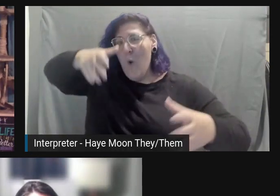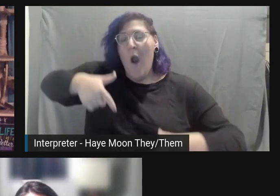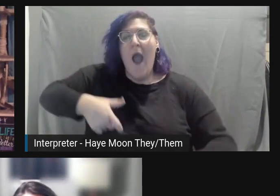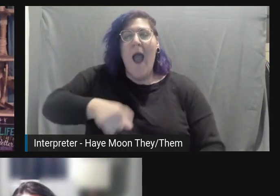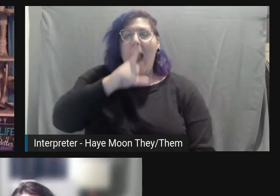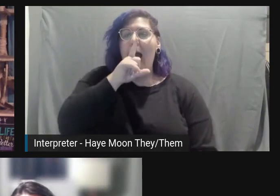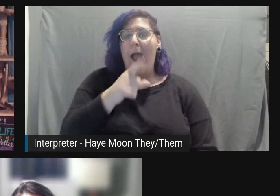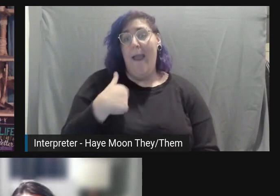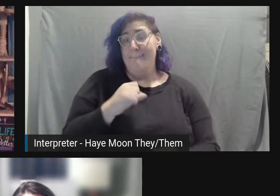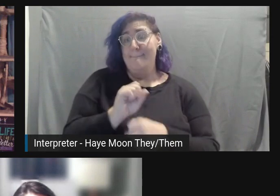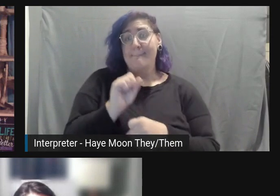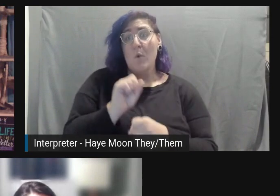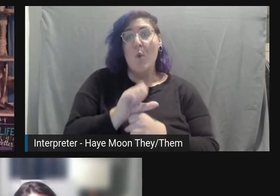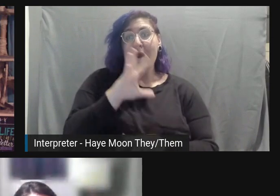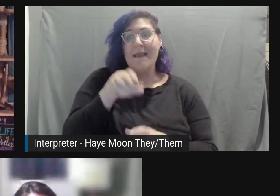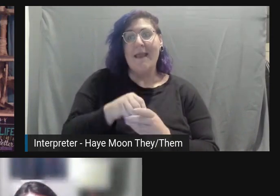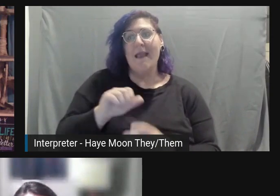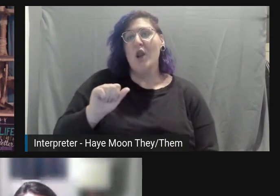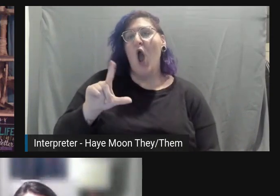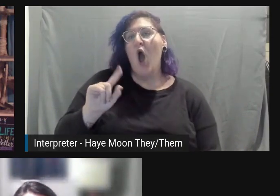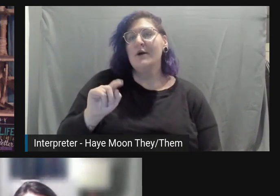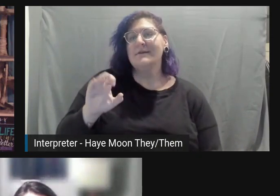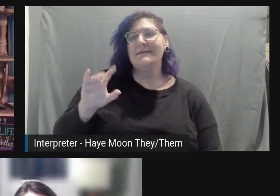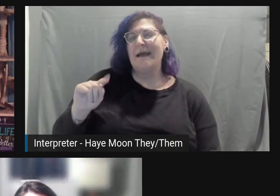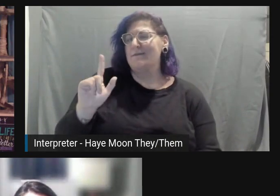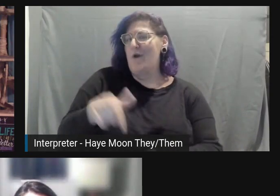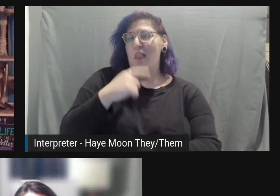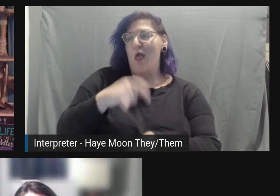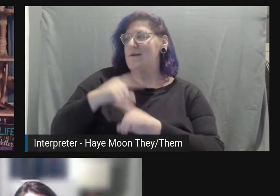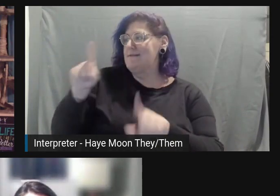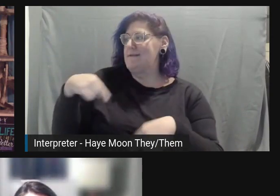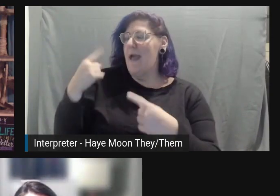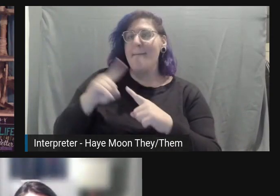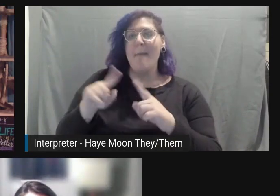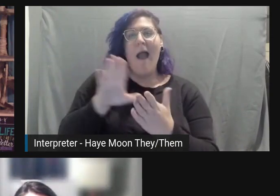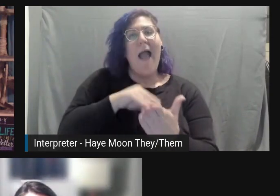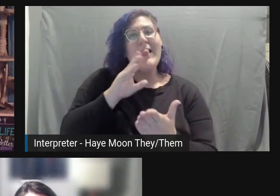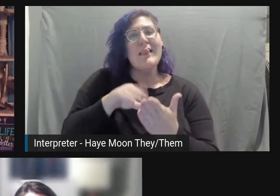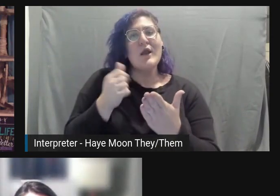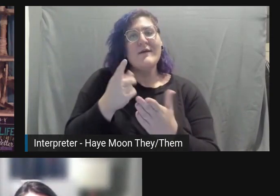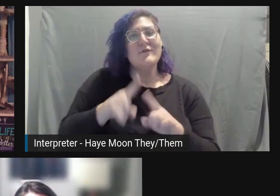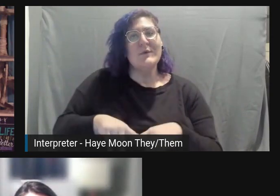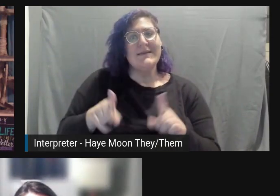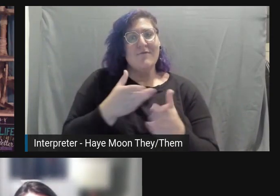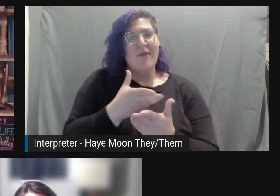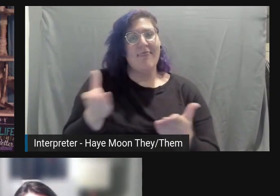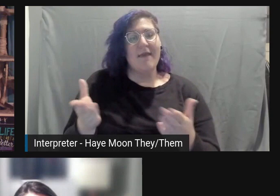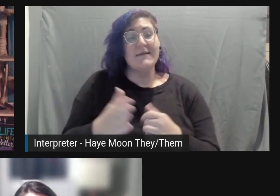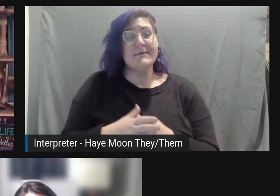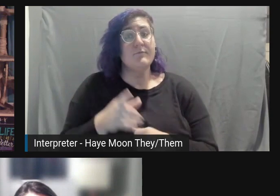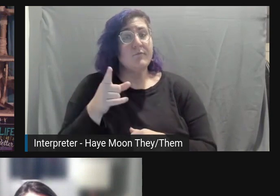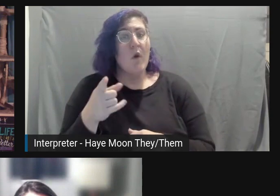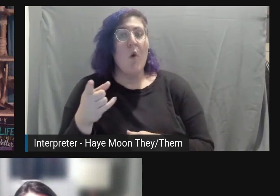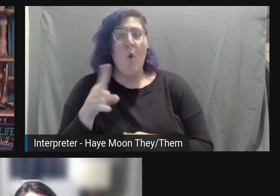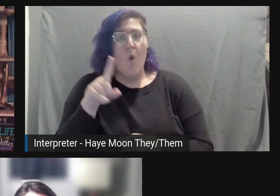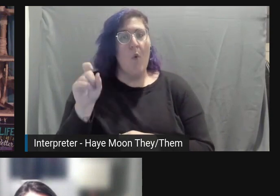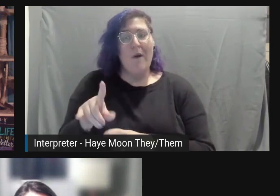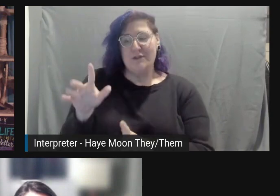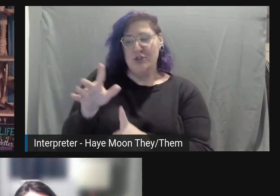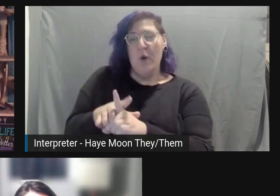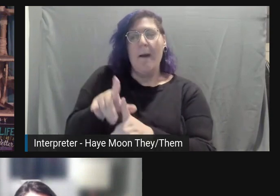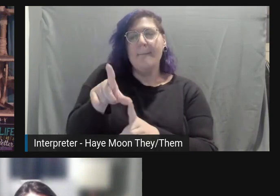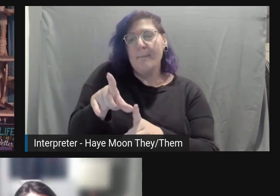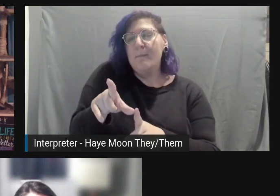alt text for a long time, but I learned a few things there. We had a question, and you actually touched on it there in that final